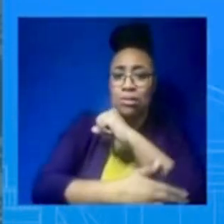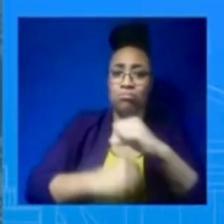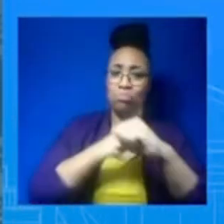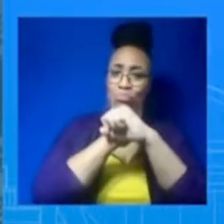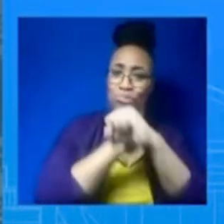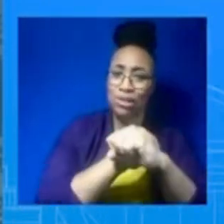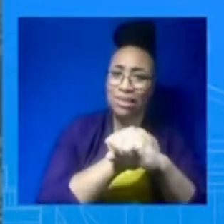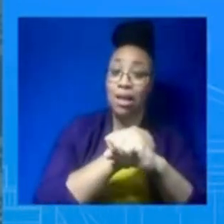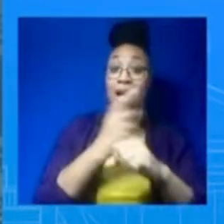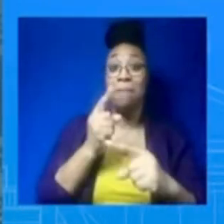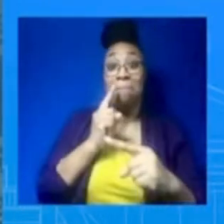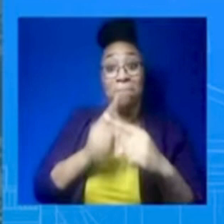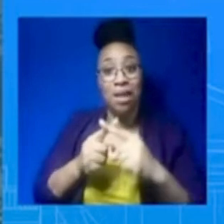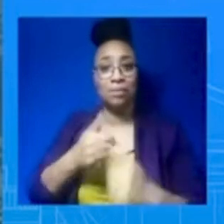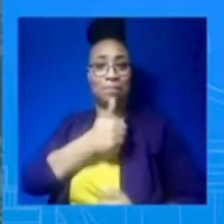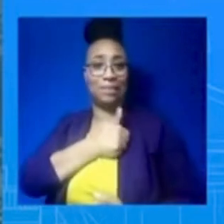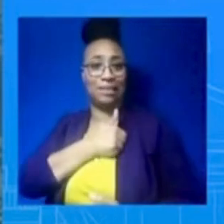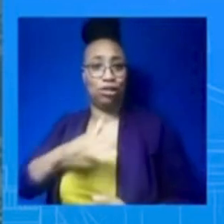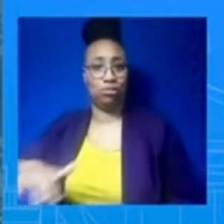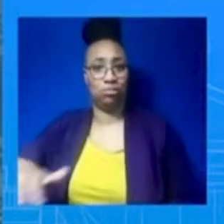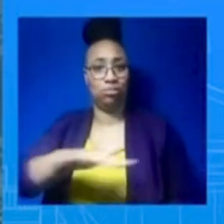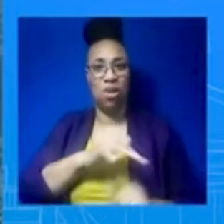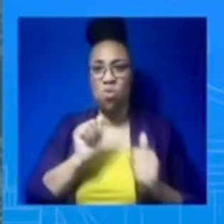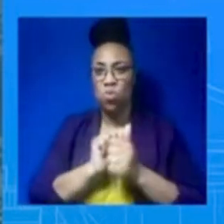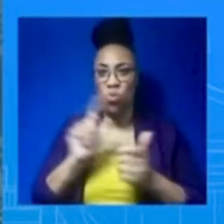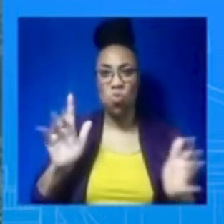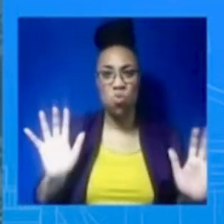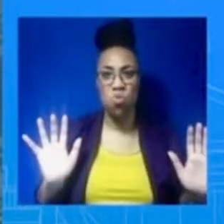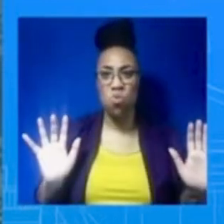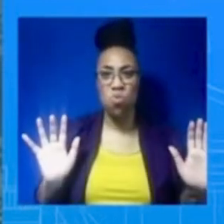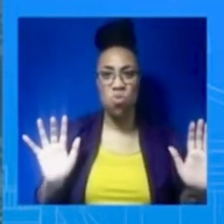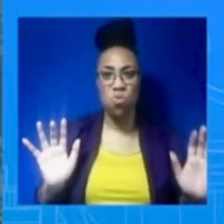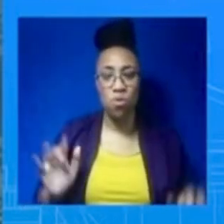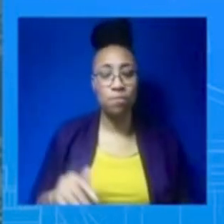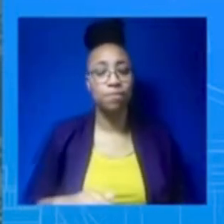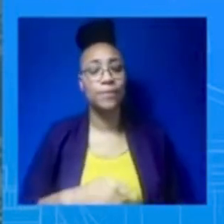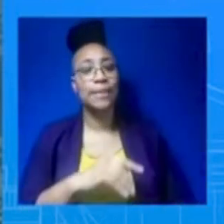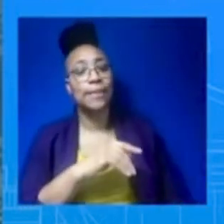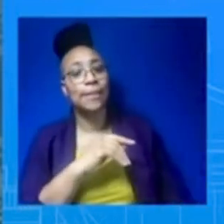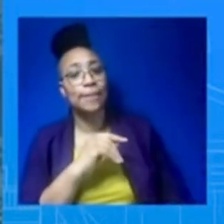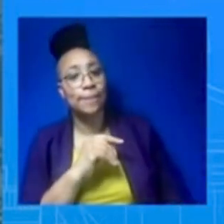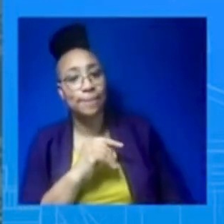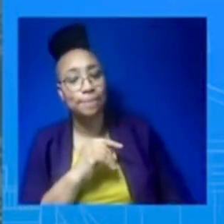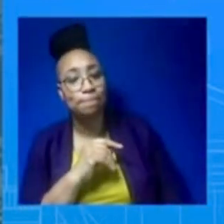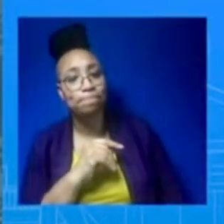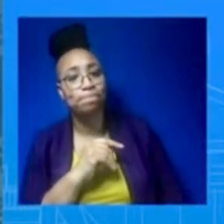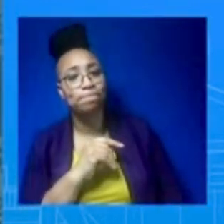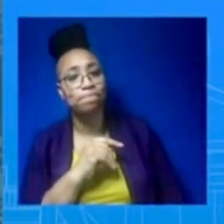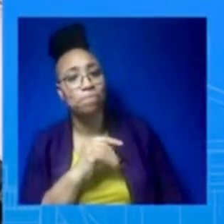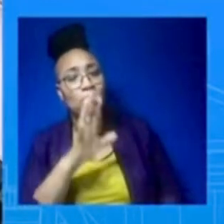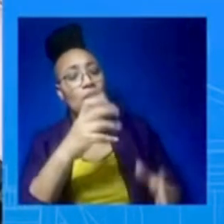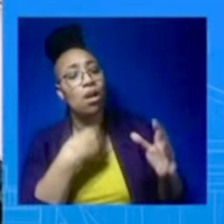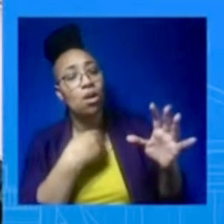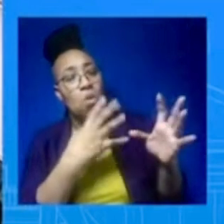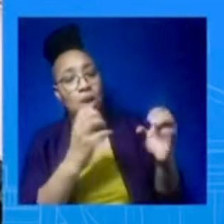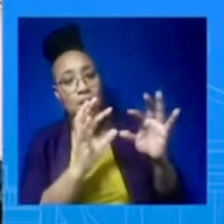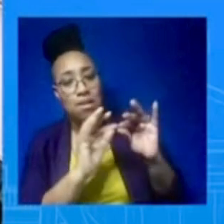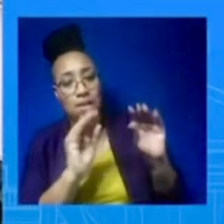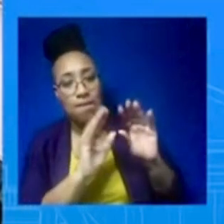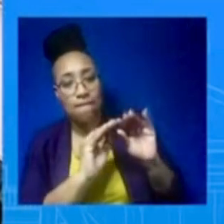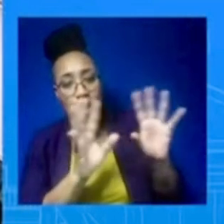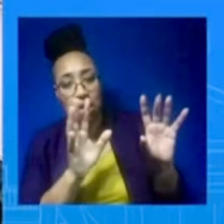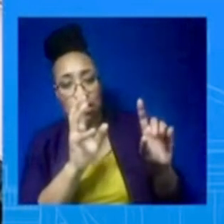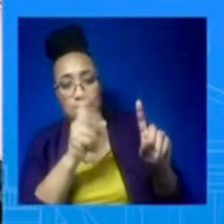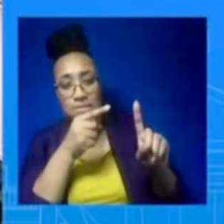Prine. John, you said often... Actually, let me just really clarify one more thing before I move on to you, Prine. Have we... can't imagine anything I said needs to be